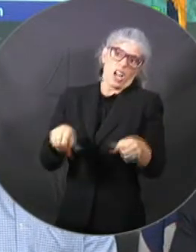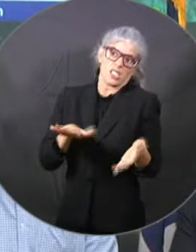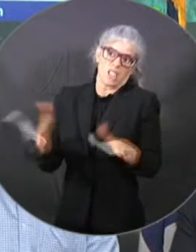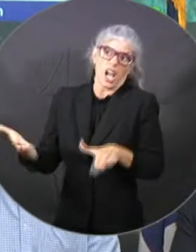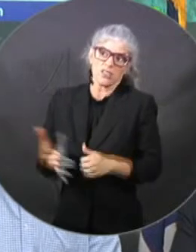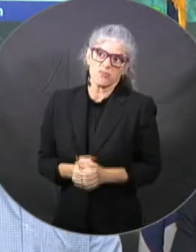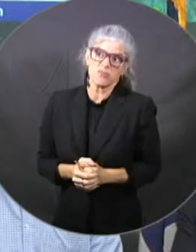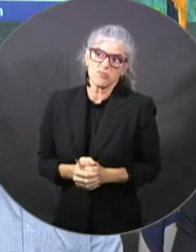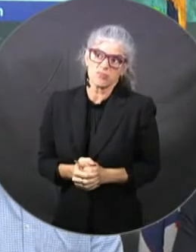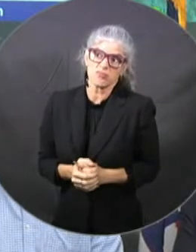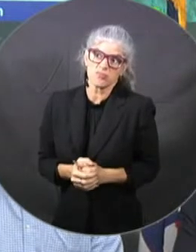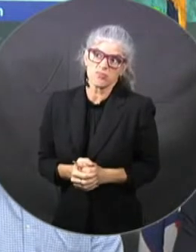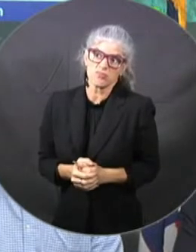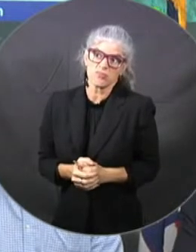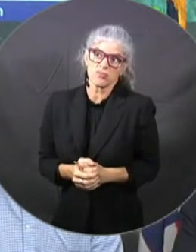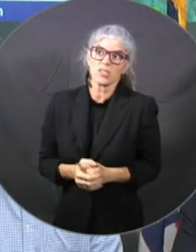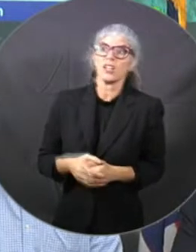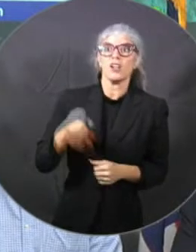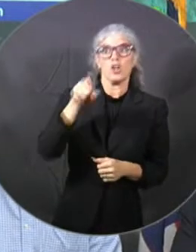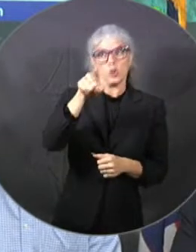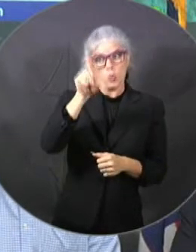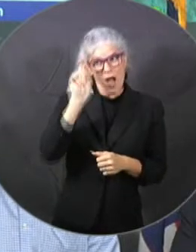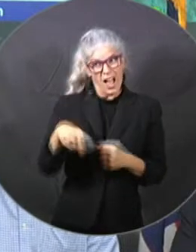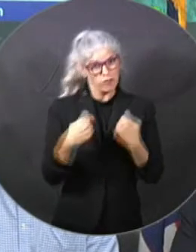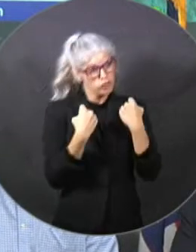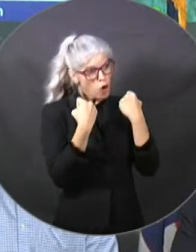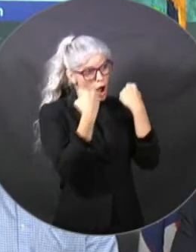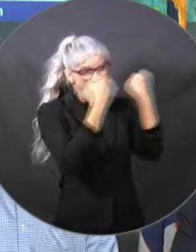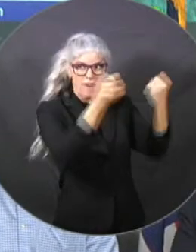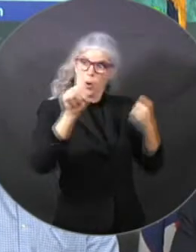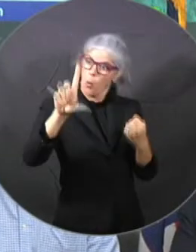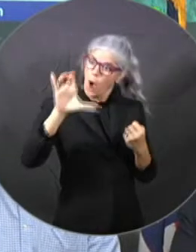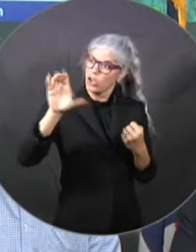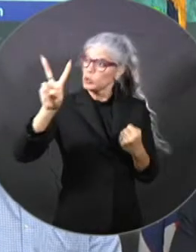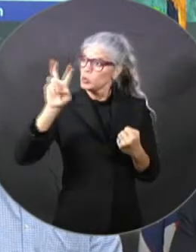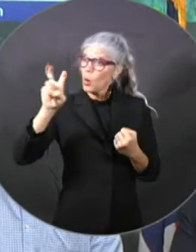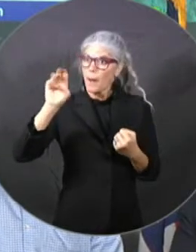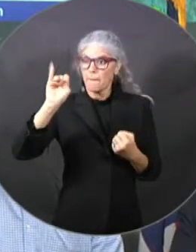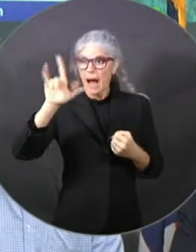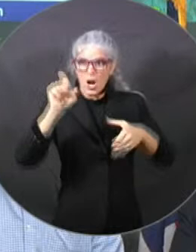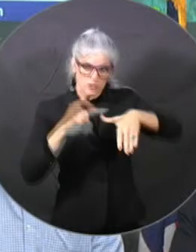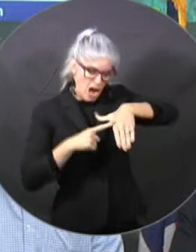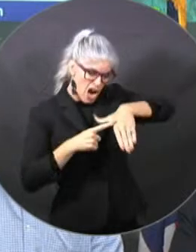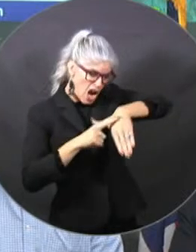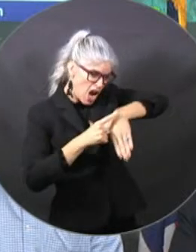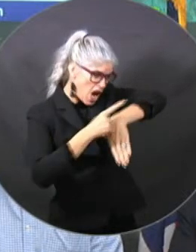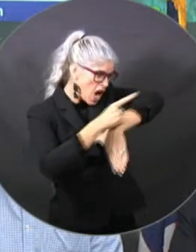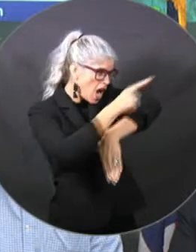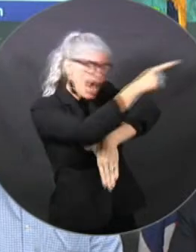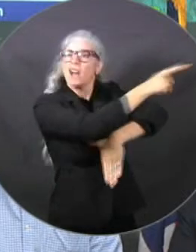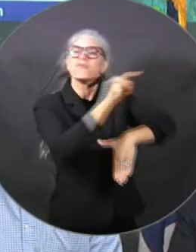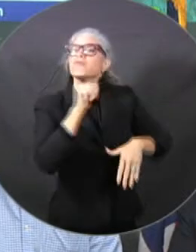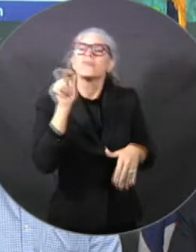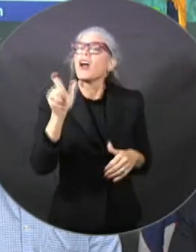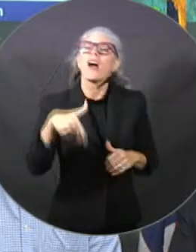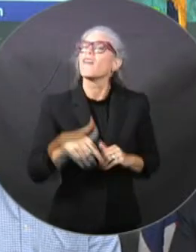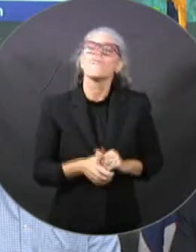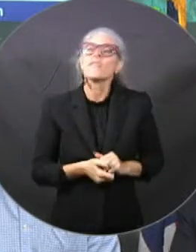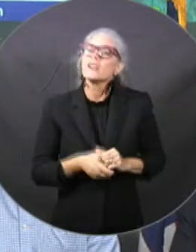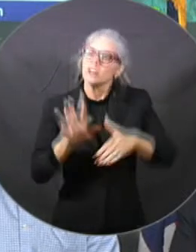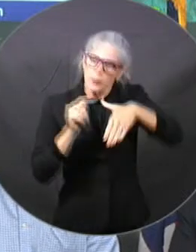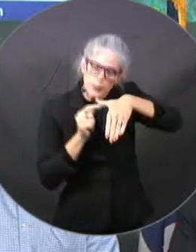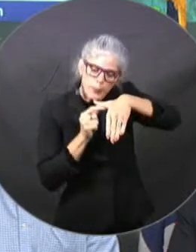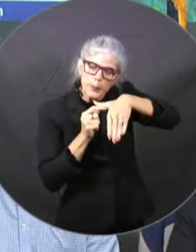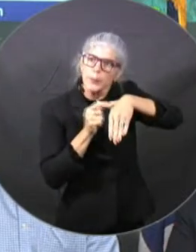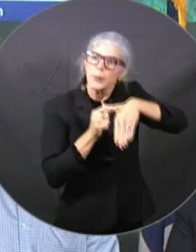limited evacuation, more local evacuation, you're not going to have the highways and the roads clogged. So so it's not necessary